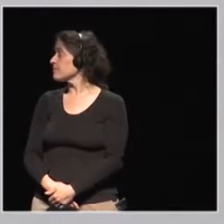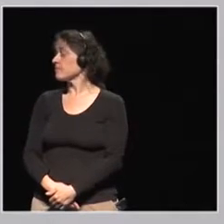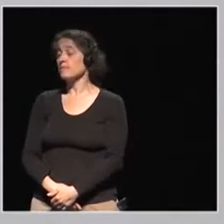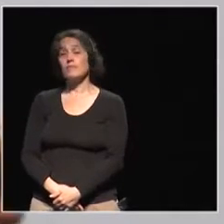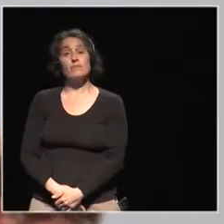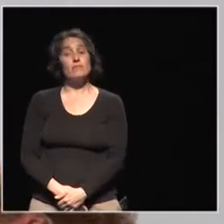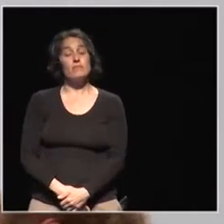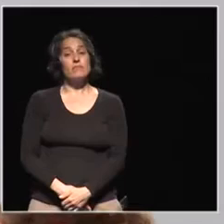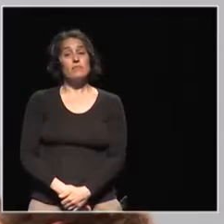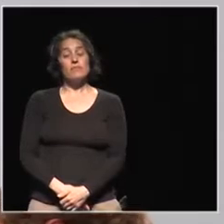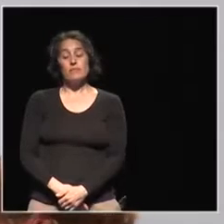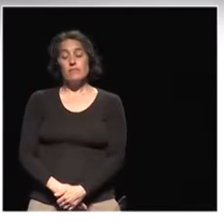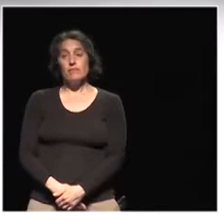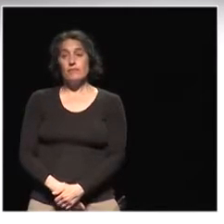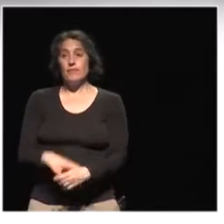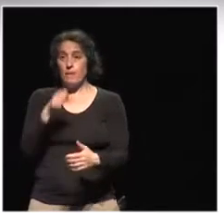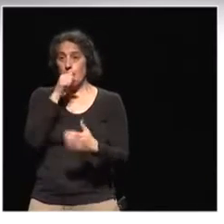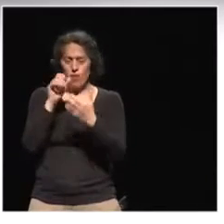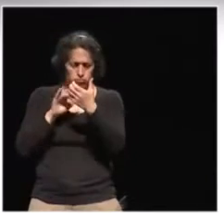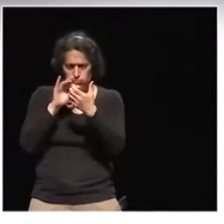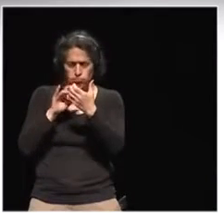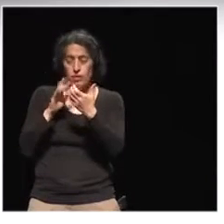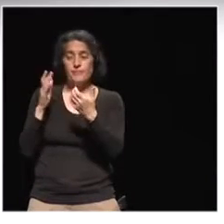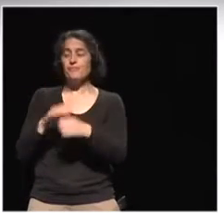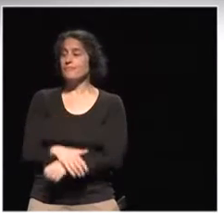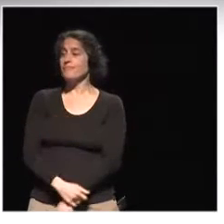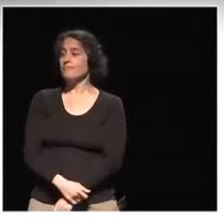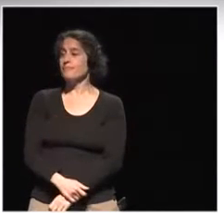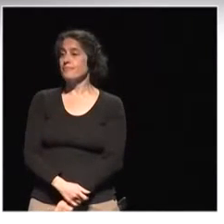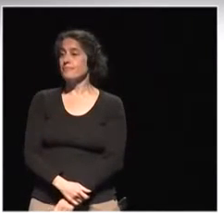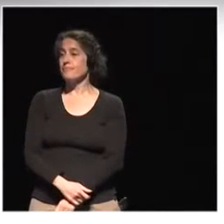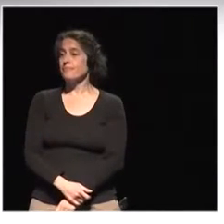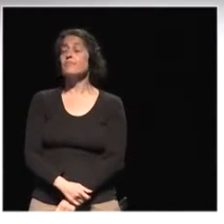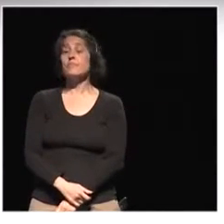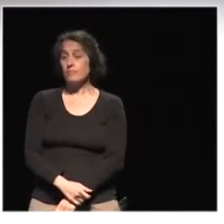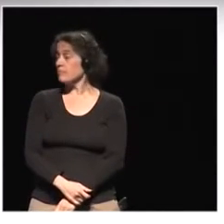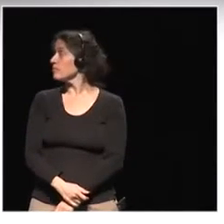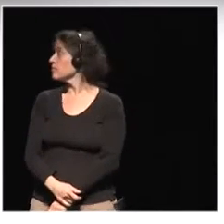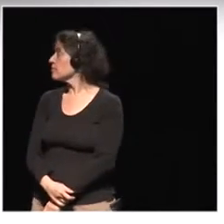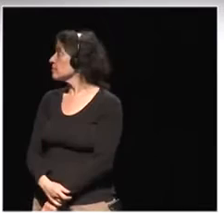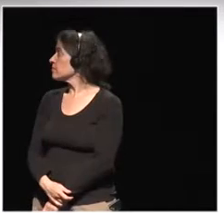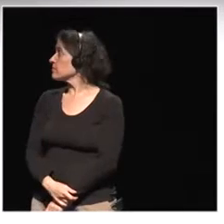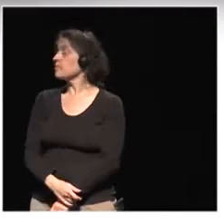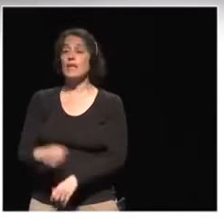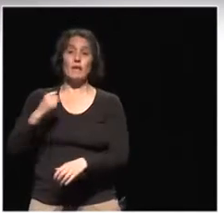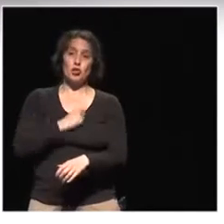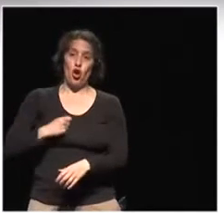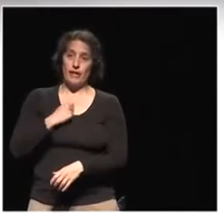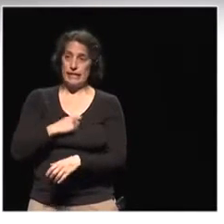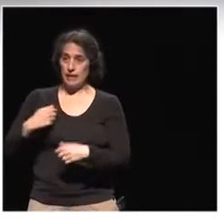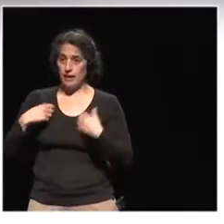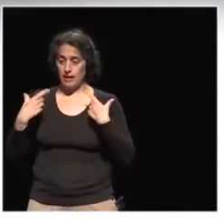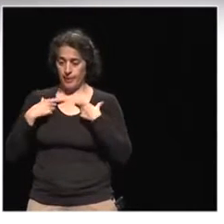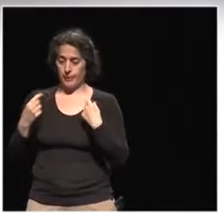I don't know. Just speaking. works. Fine. First of all, apologies for sitting in a polo shirt. I